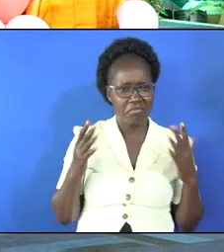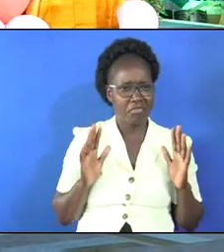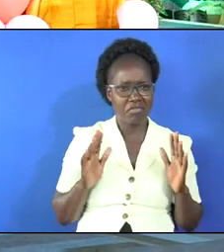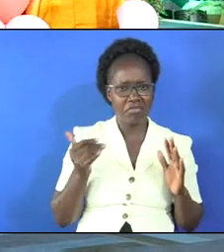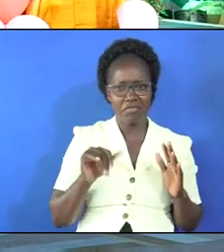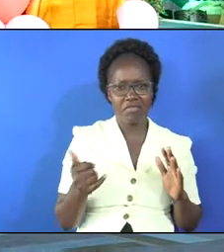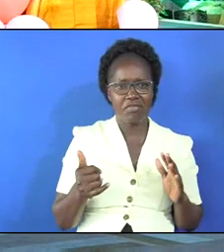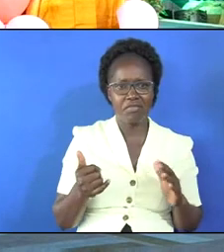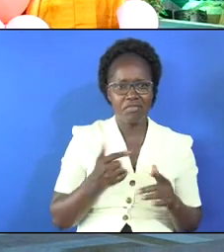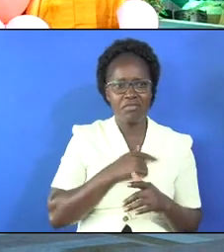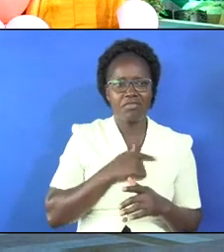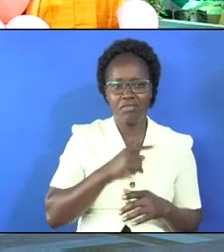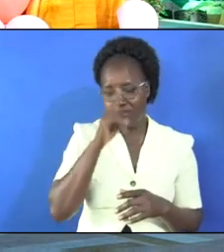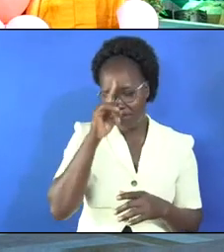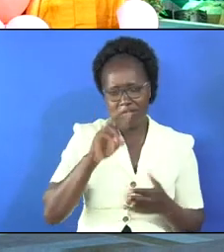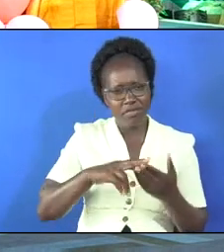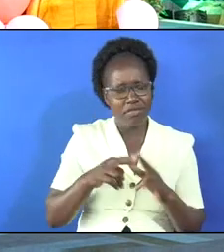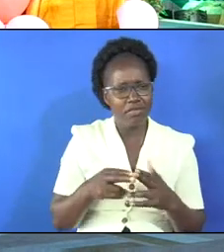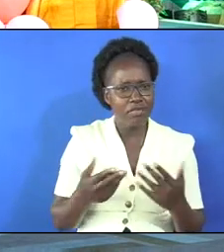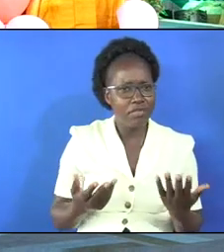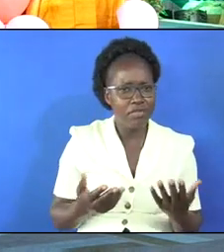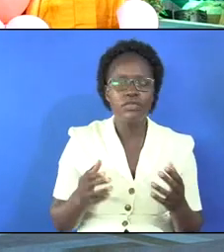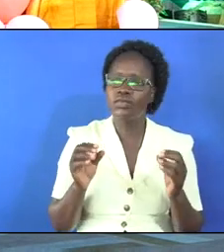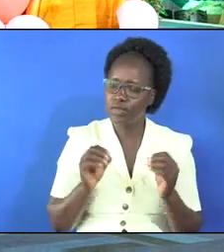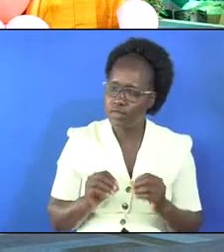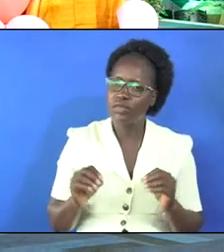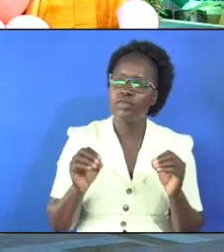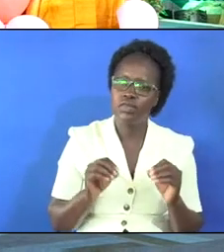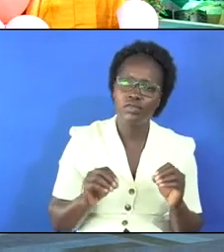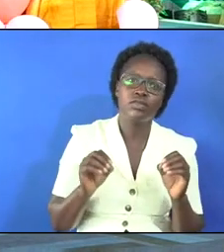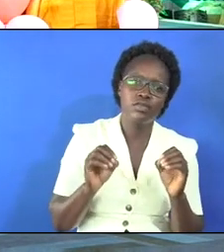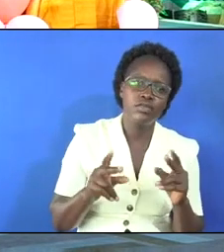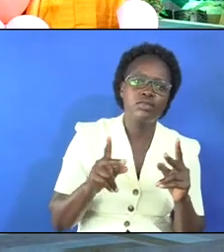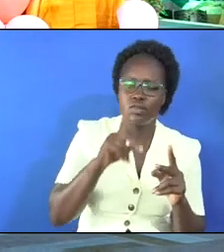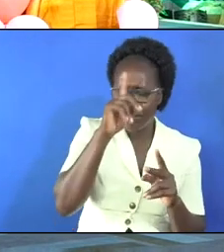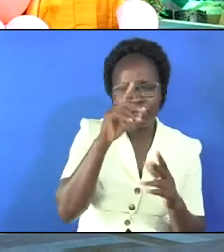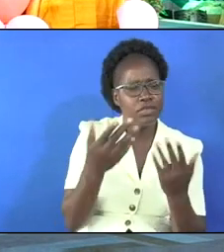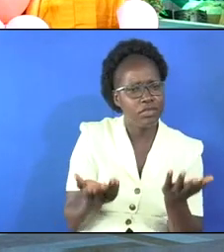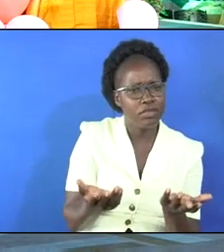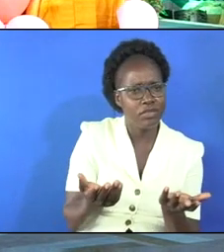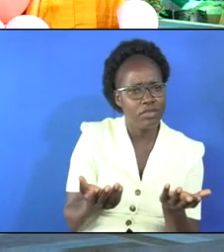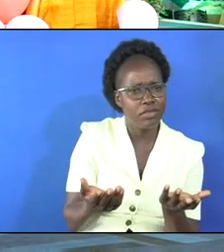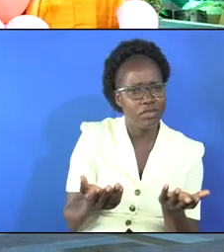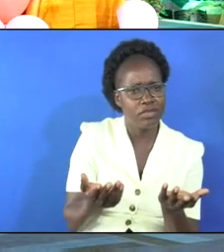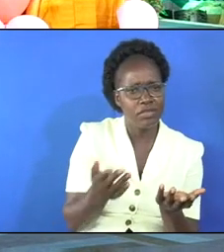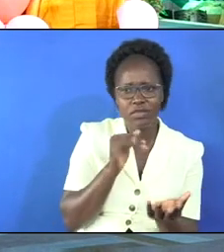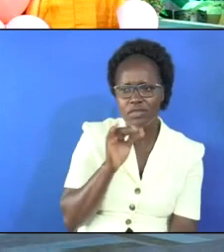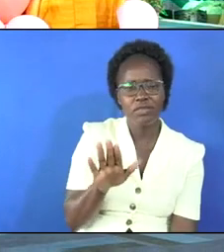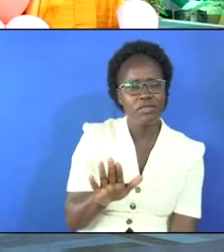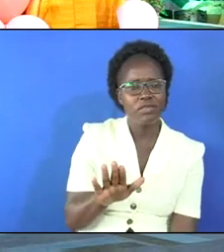need any other love i am in a serious relationship oh serious so how serious is it is it